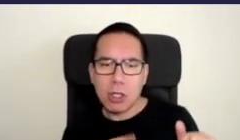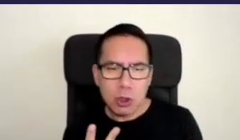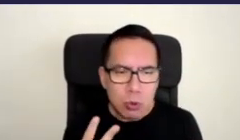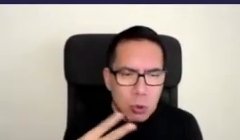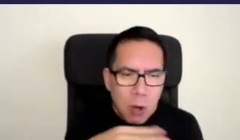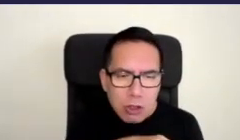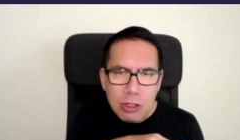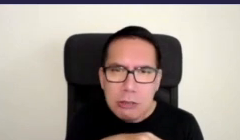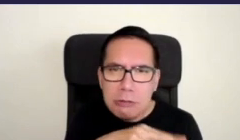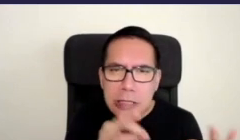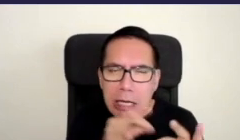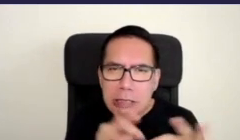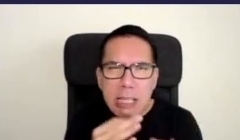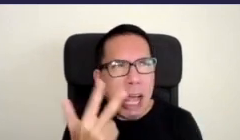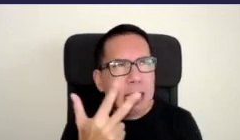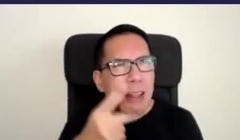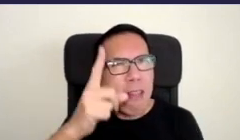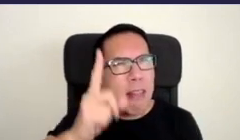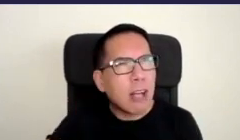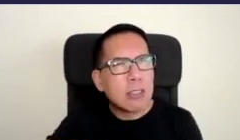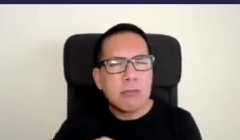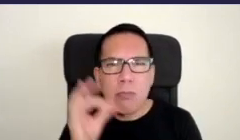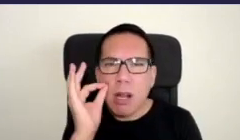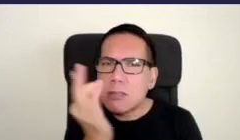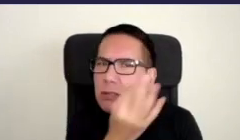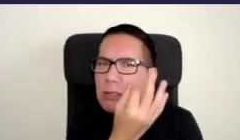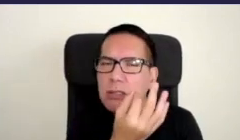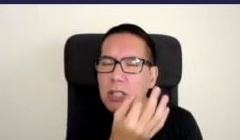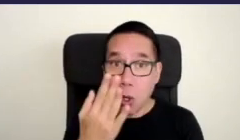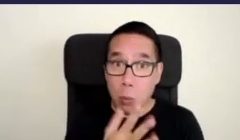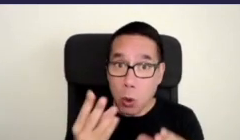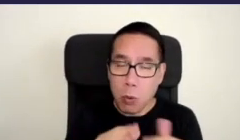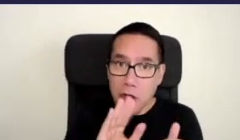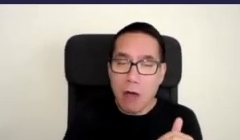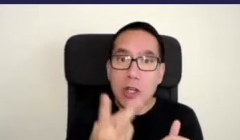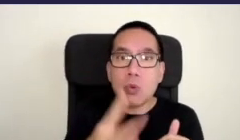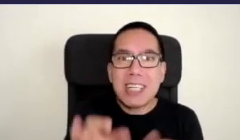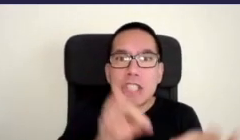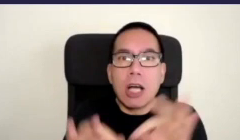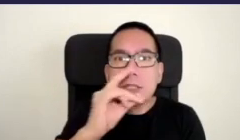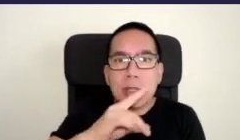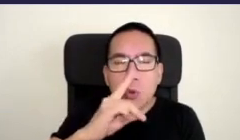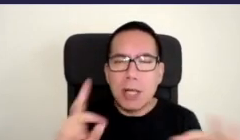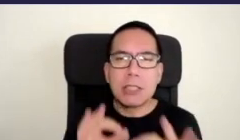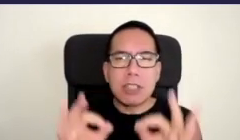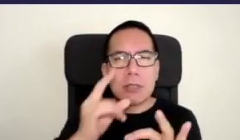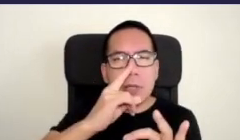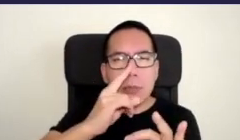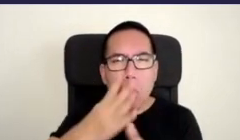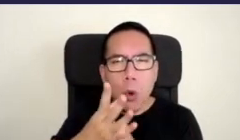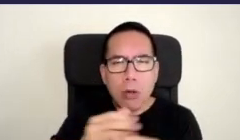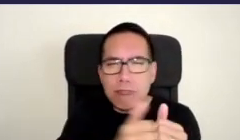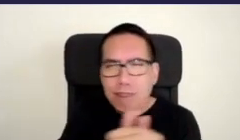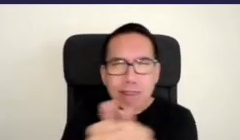about 18,000 plants or at least 18,000 plants we've worked with over 20 scientists and specialists to get the